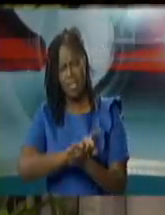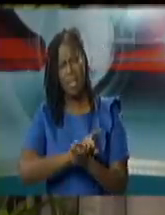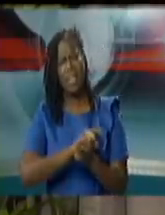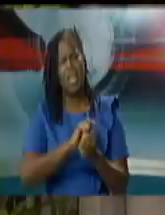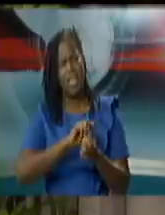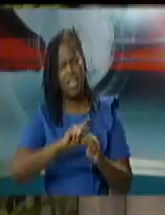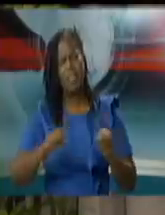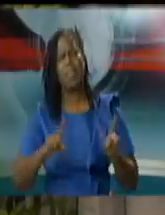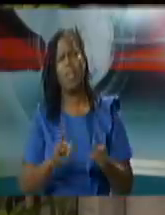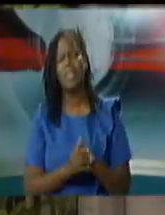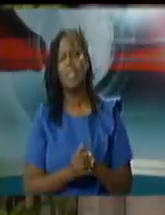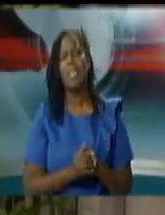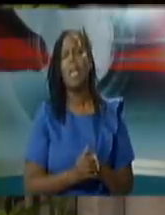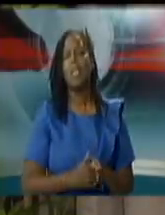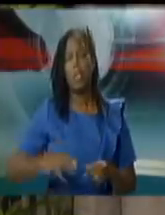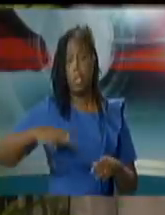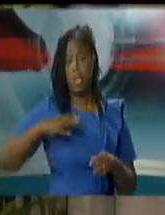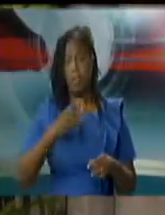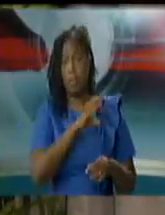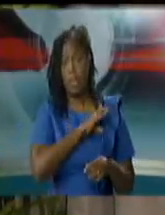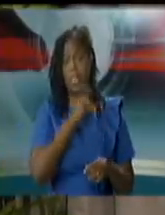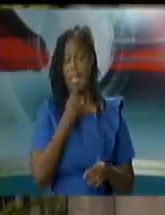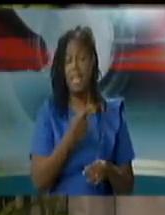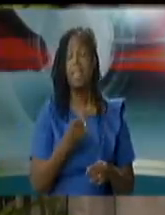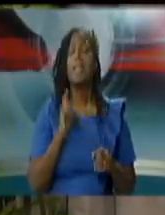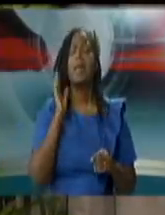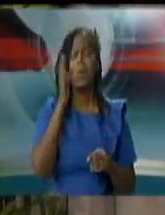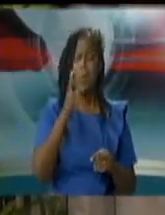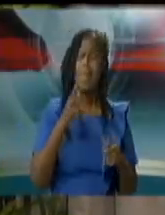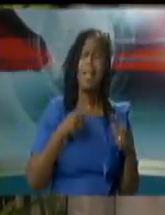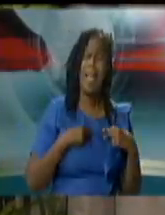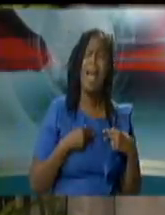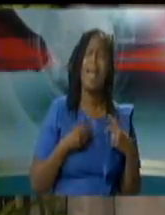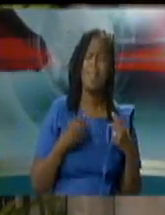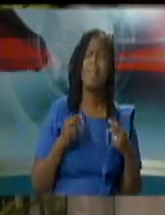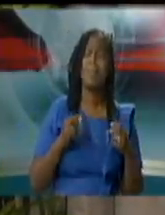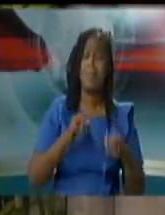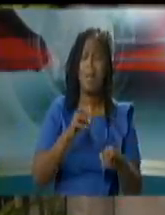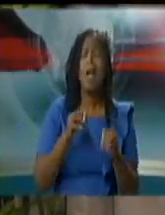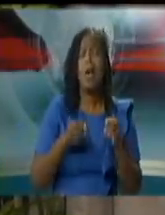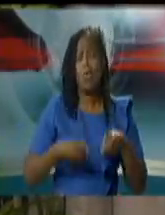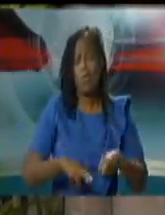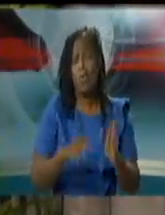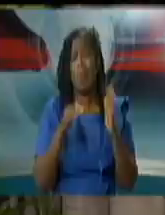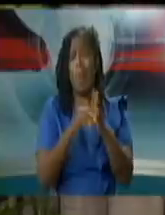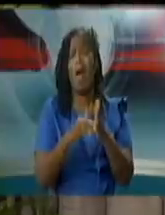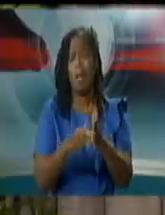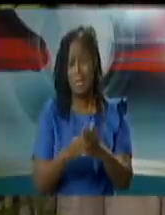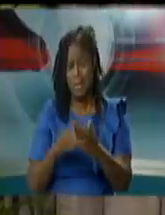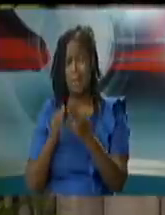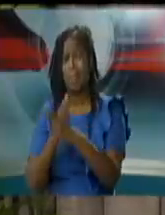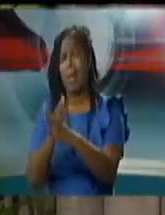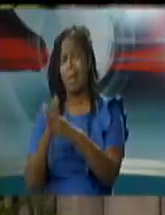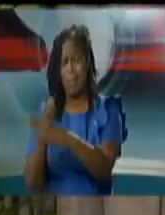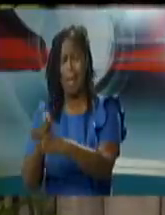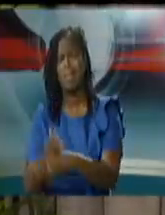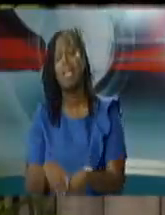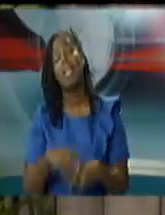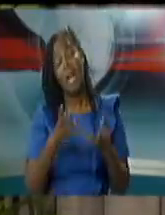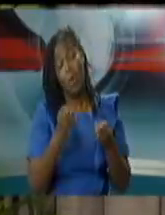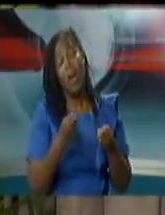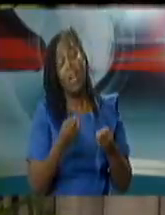did say quite some time ago expect roadblocks expect um activities such as this i want to remind you